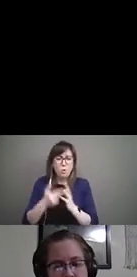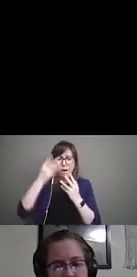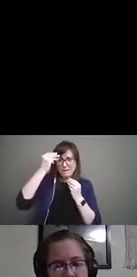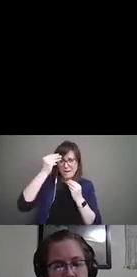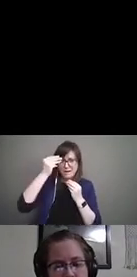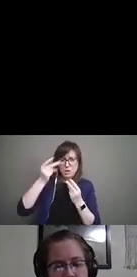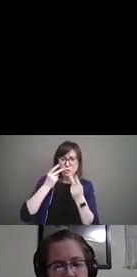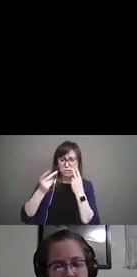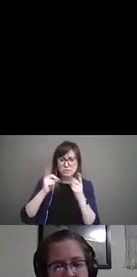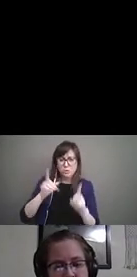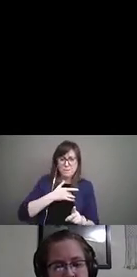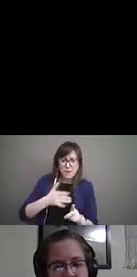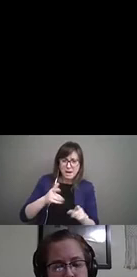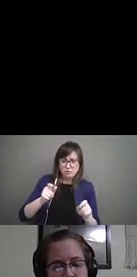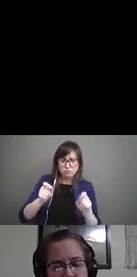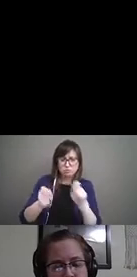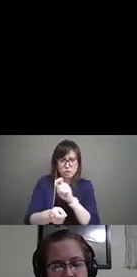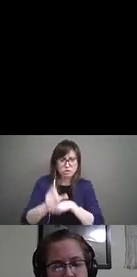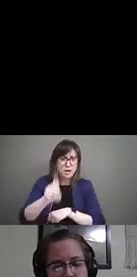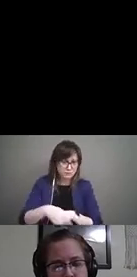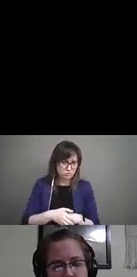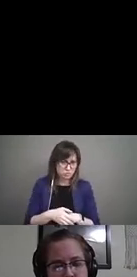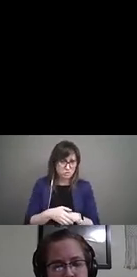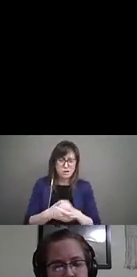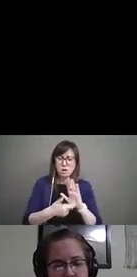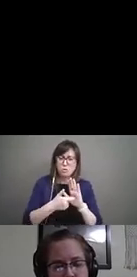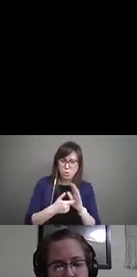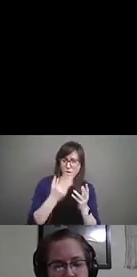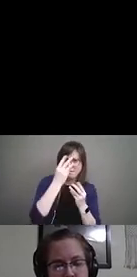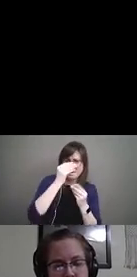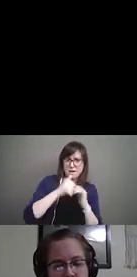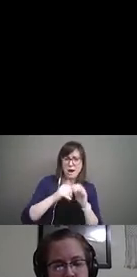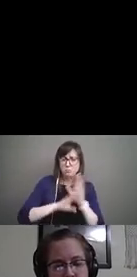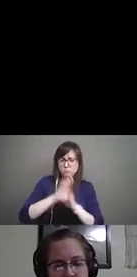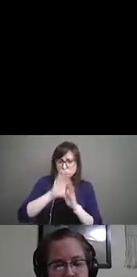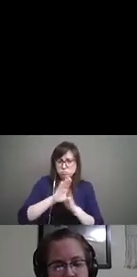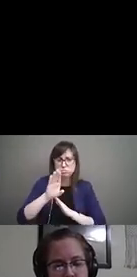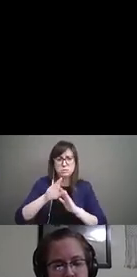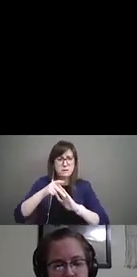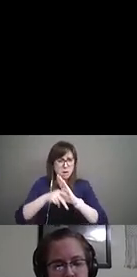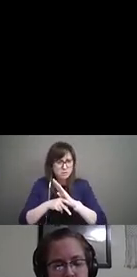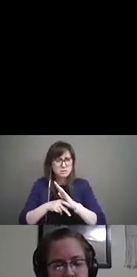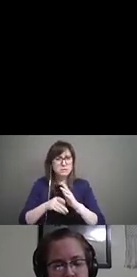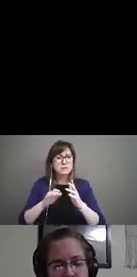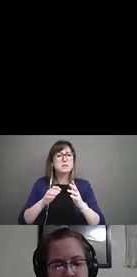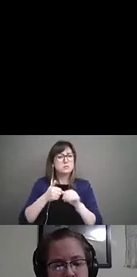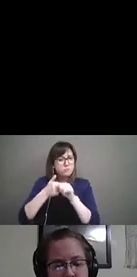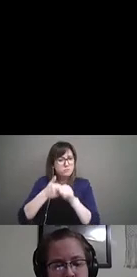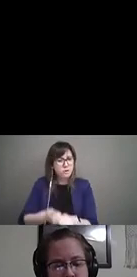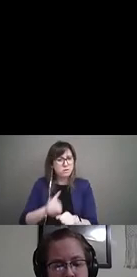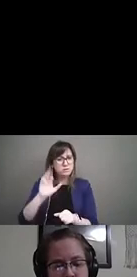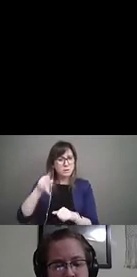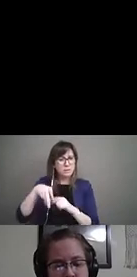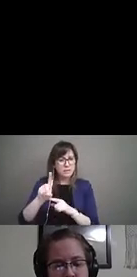monitoring and data are essential to informed policy making around the progressive realization of the CRPD for autistic Canadians.